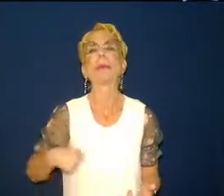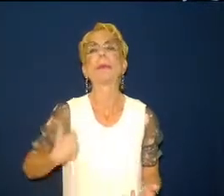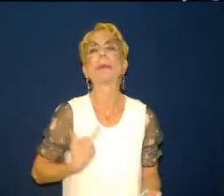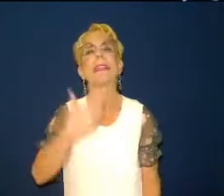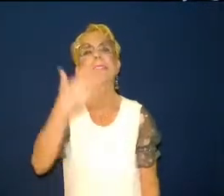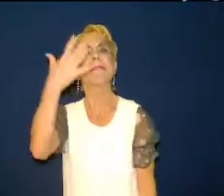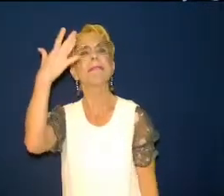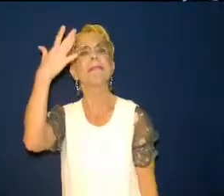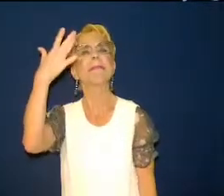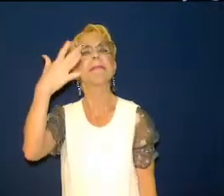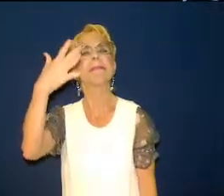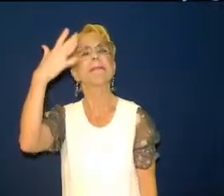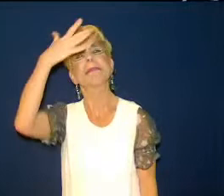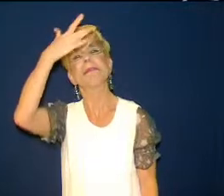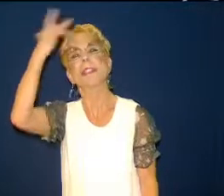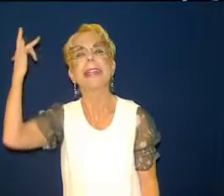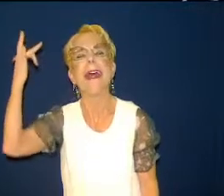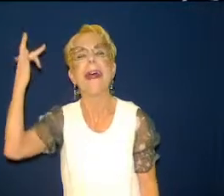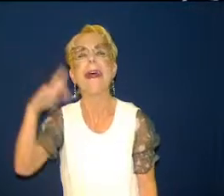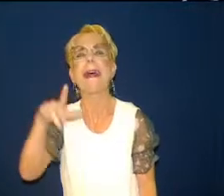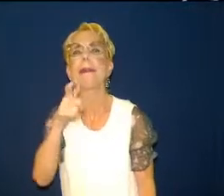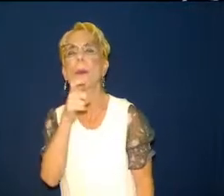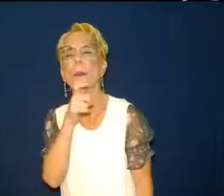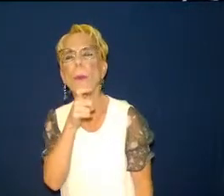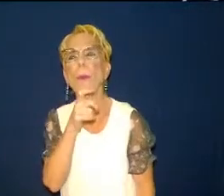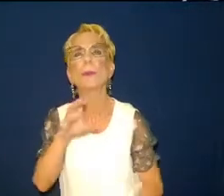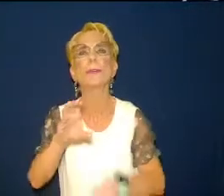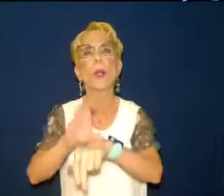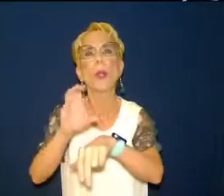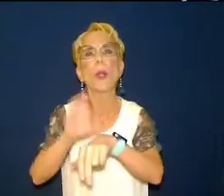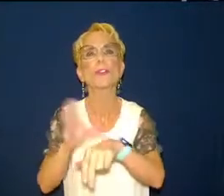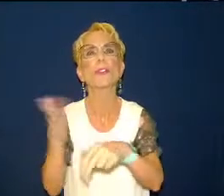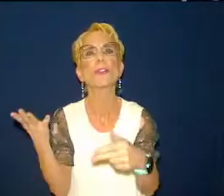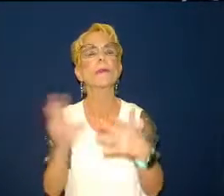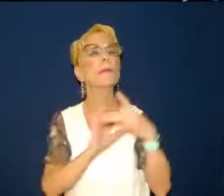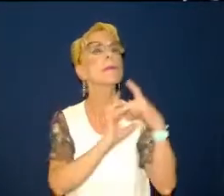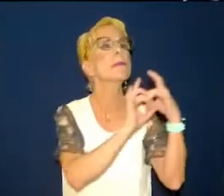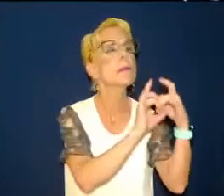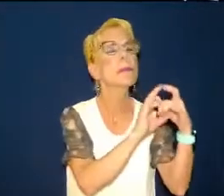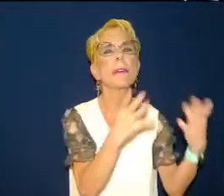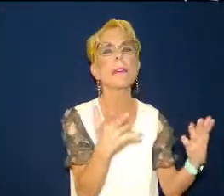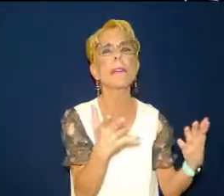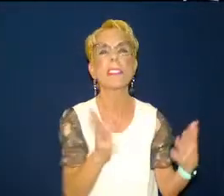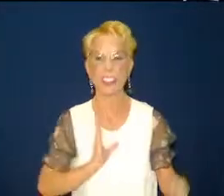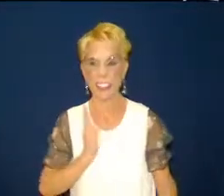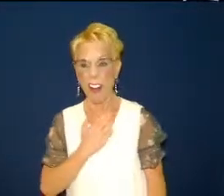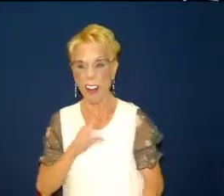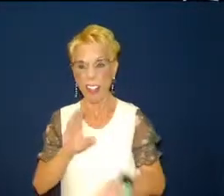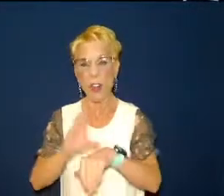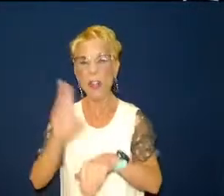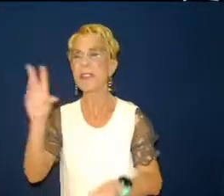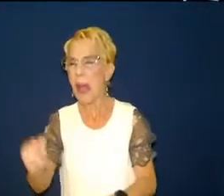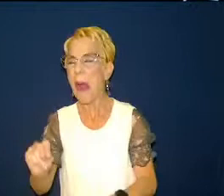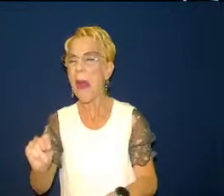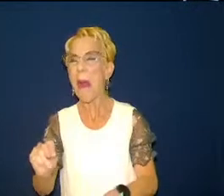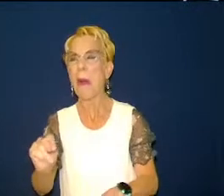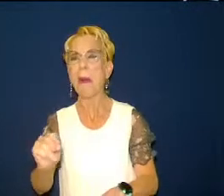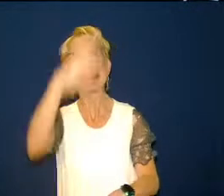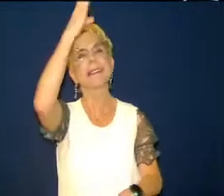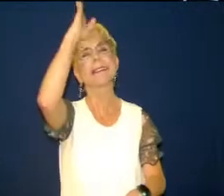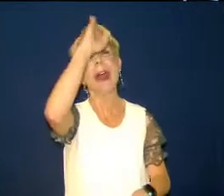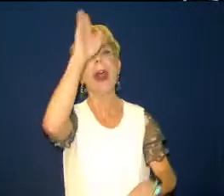leader's church it's not a sunday school teacher's church it's nobody's church except it belongs to god and his son jesus christ is ahead of it